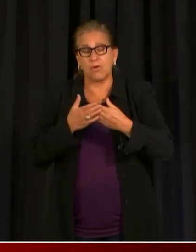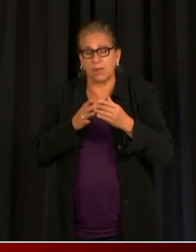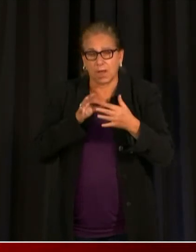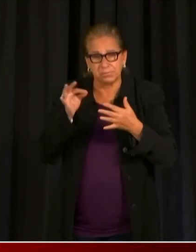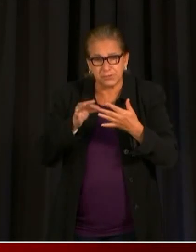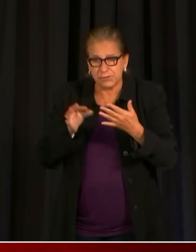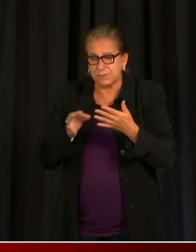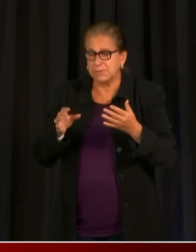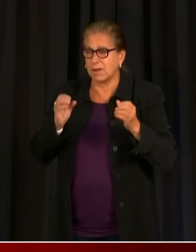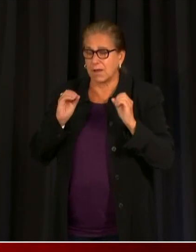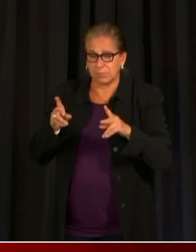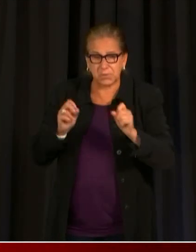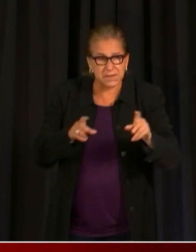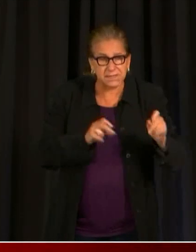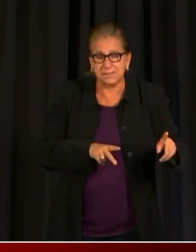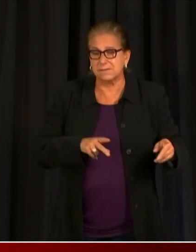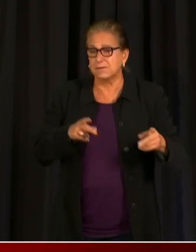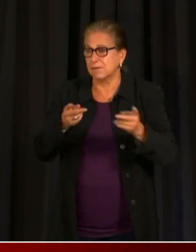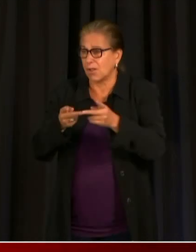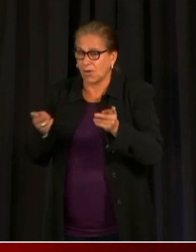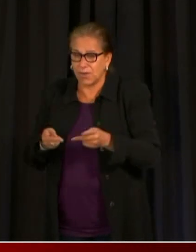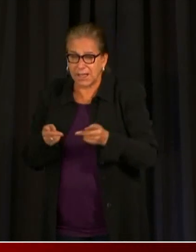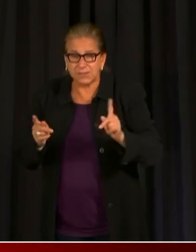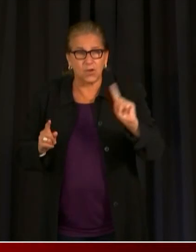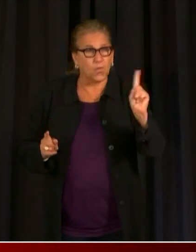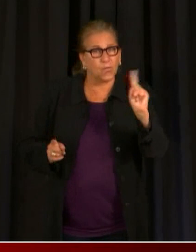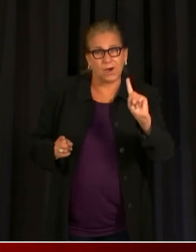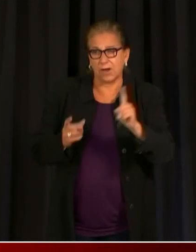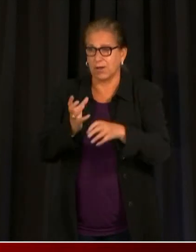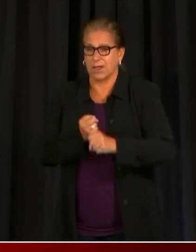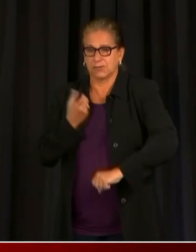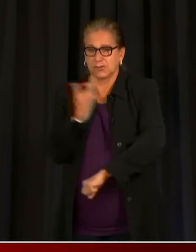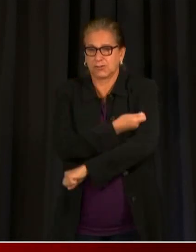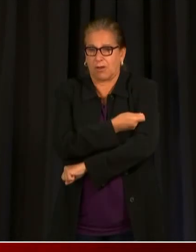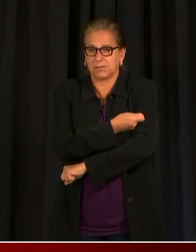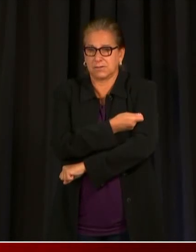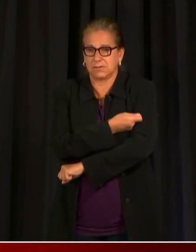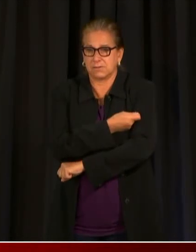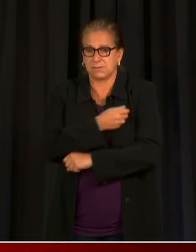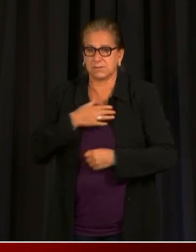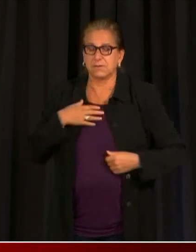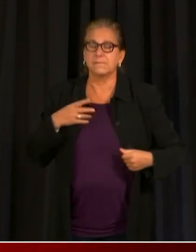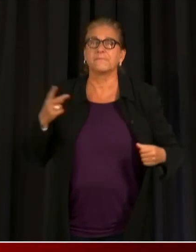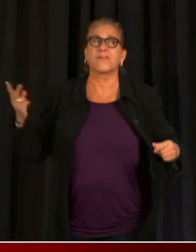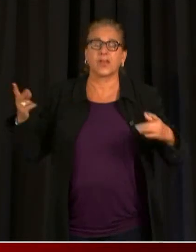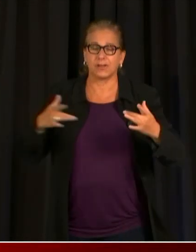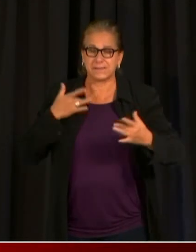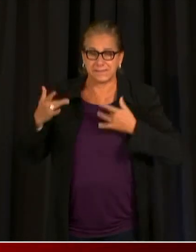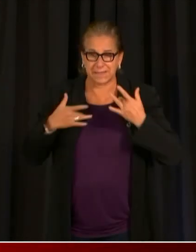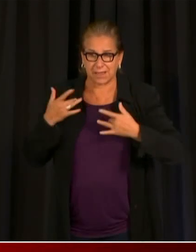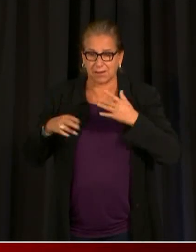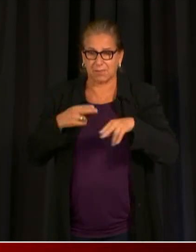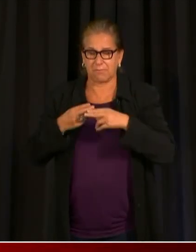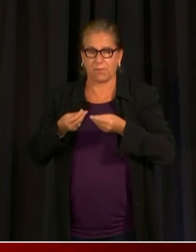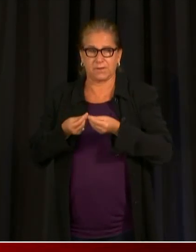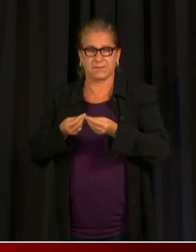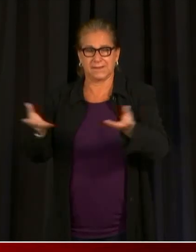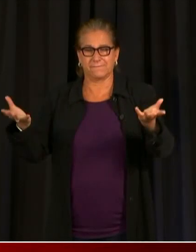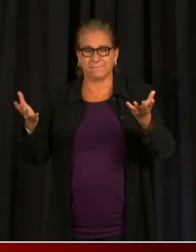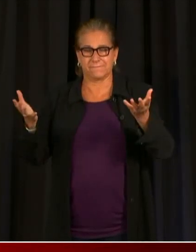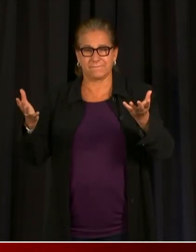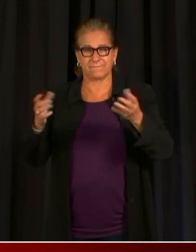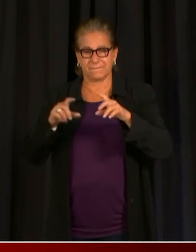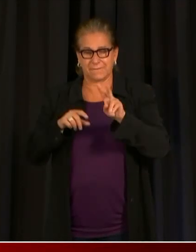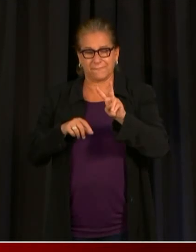to get their COVID vaccine. We are very excited about the giveaways that we have been